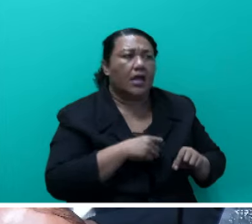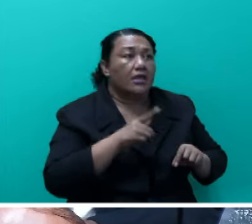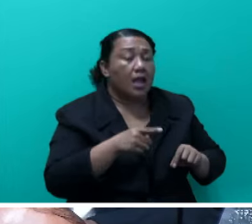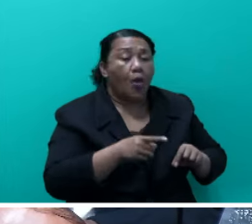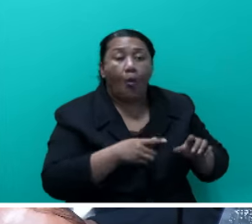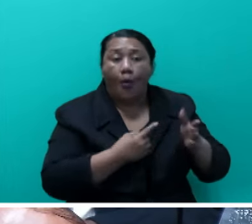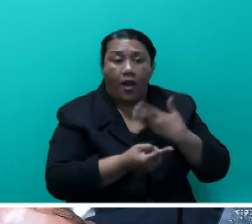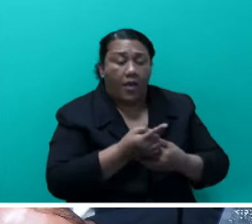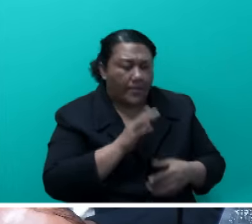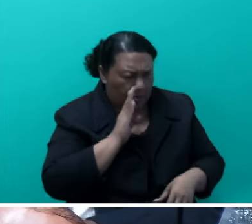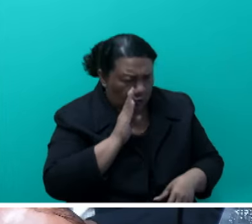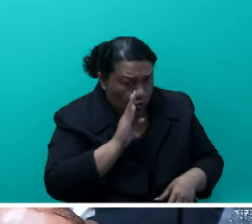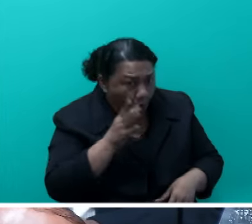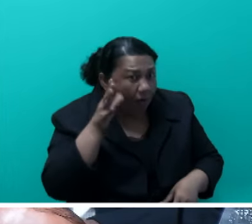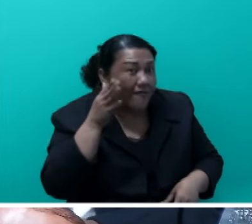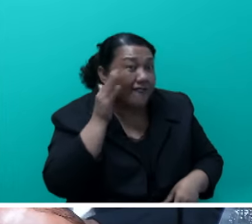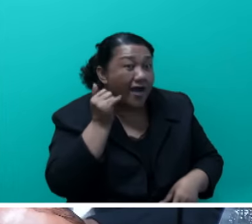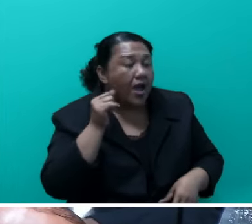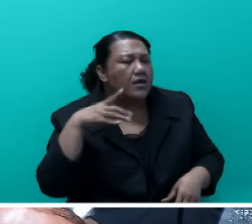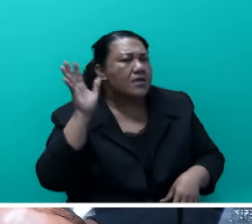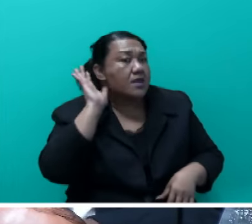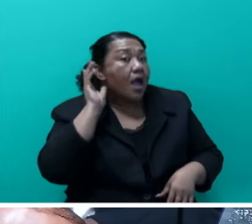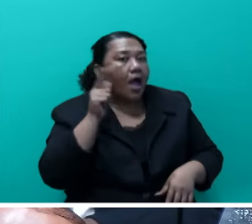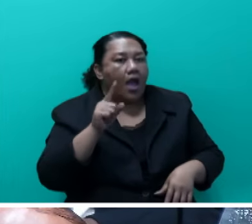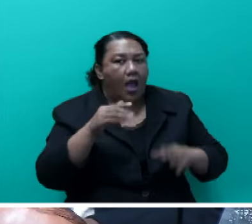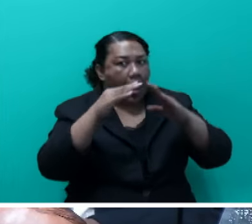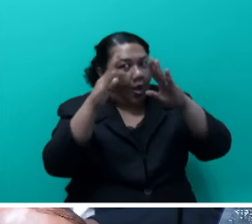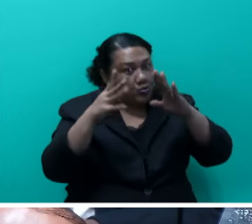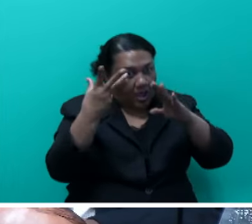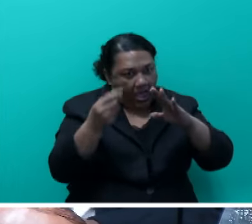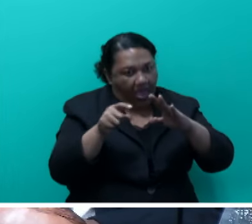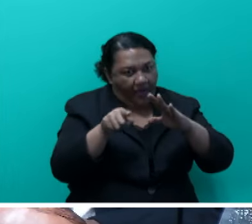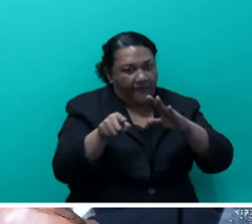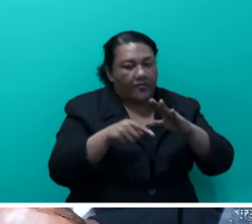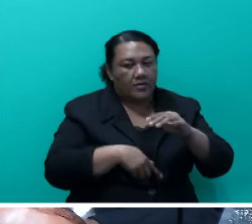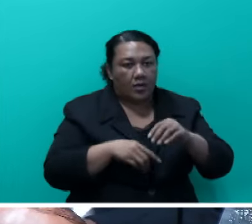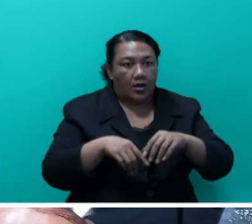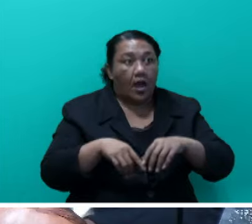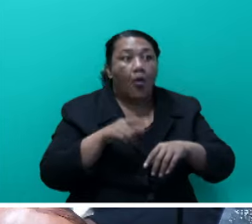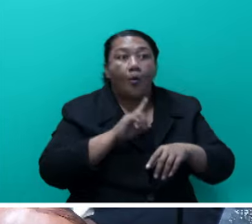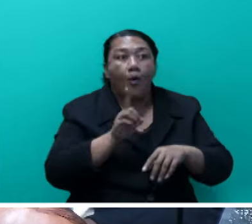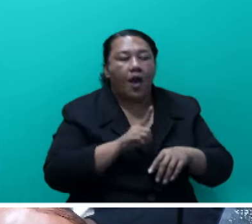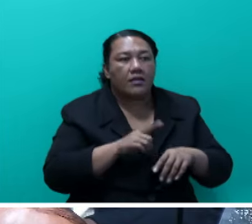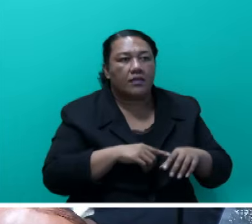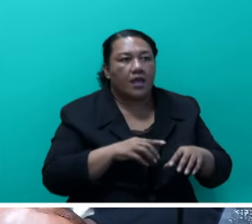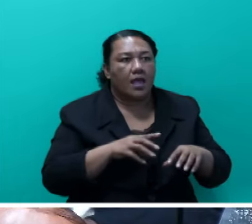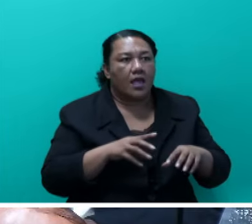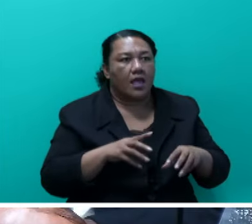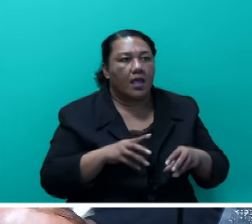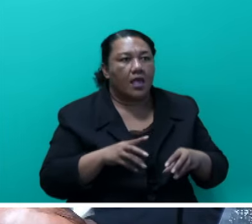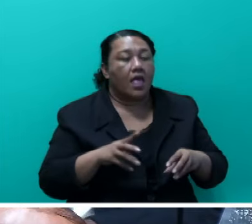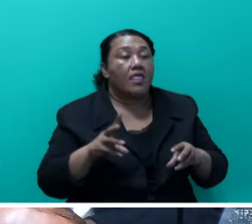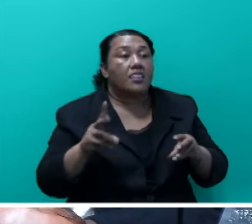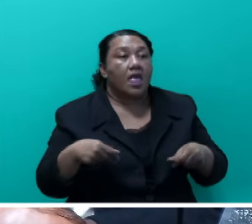confiscated cocaine, a significant amount of. And U.S. dollars. So what did they do? They released their rod dwellers.